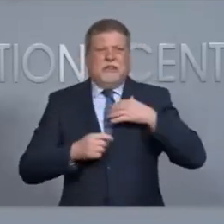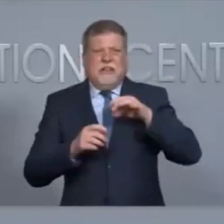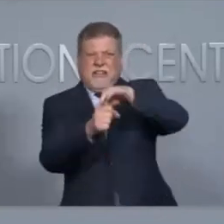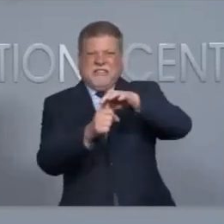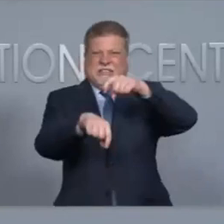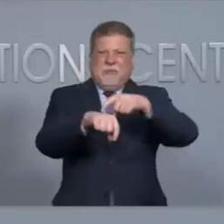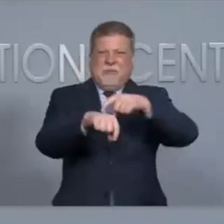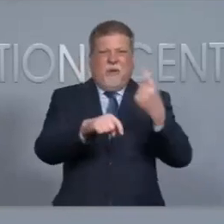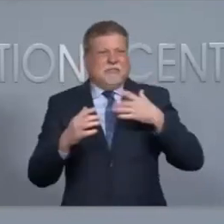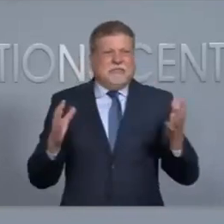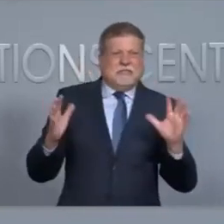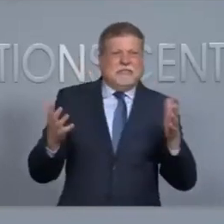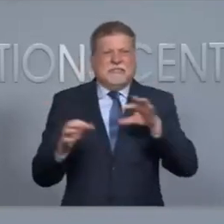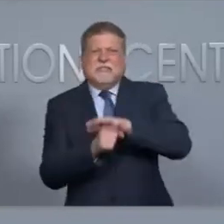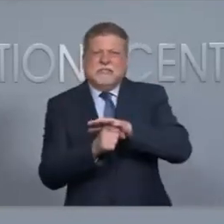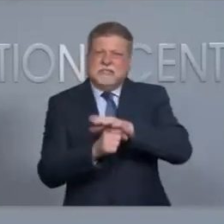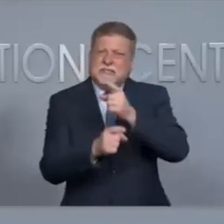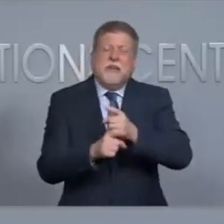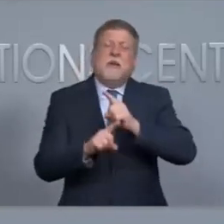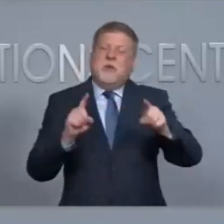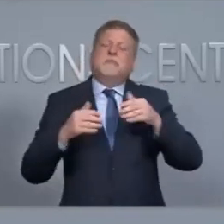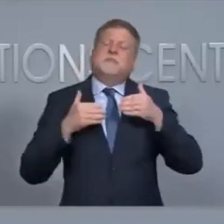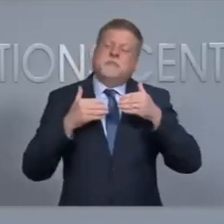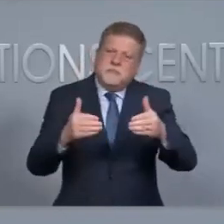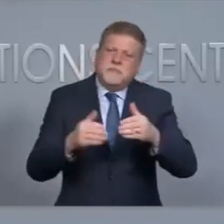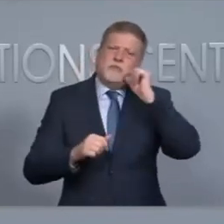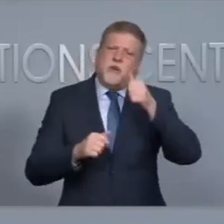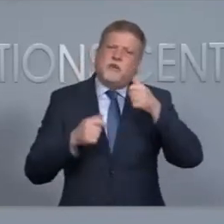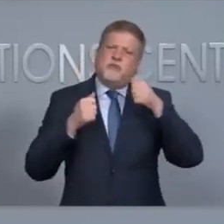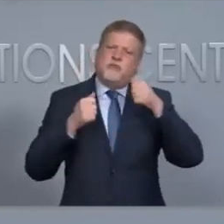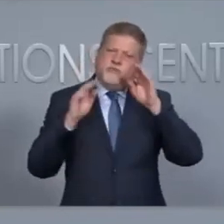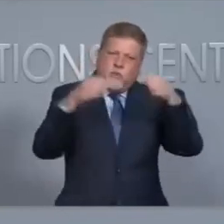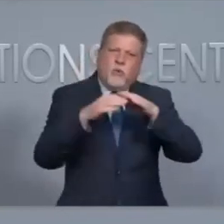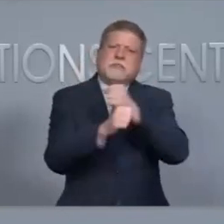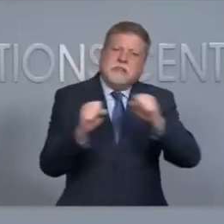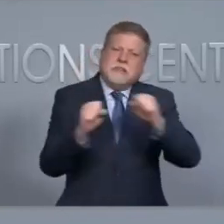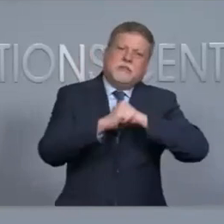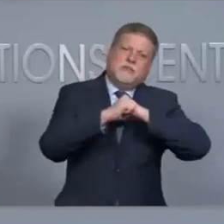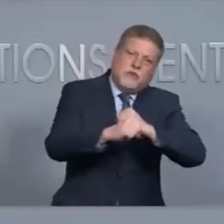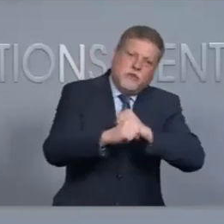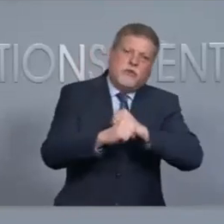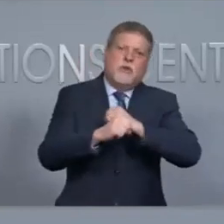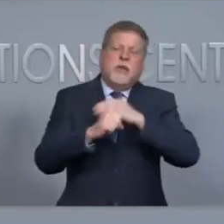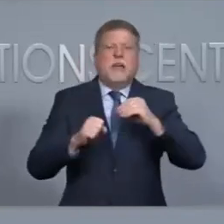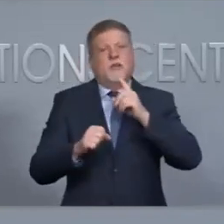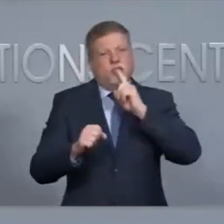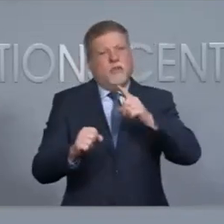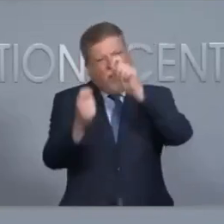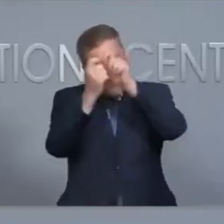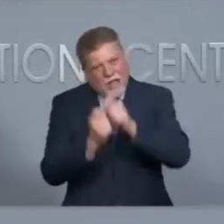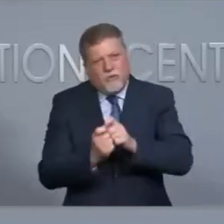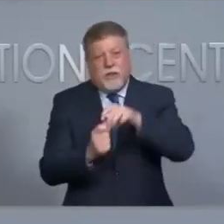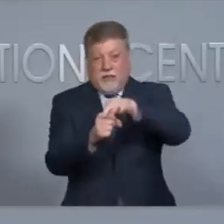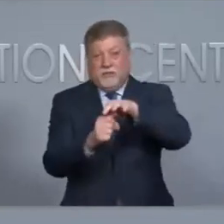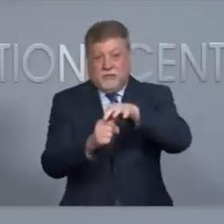model for accessible, safe, secure, and accurate elections. And with that, we welcome your questions.